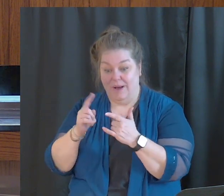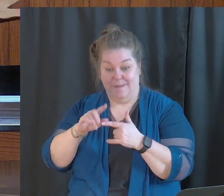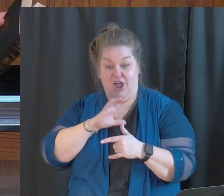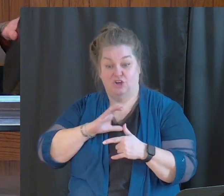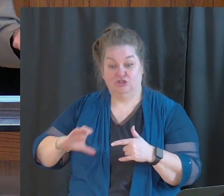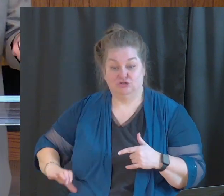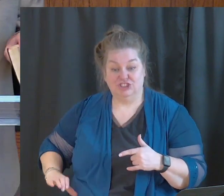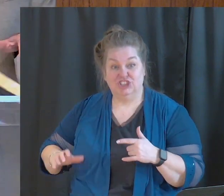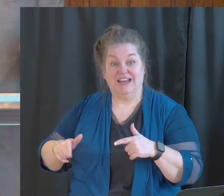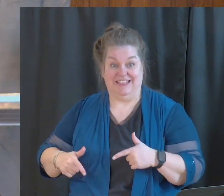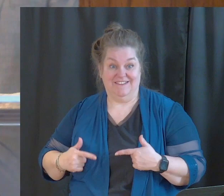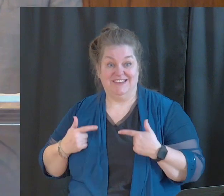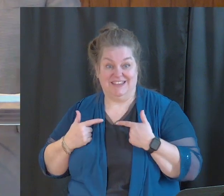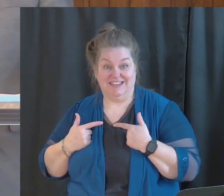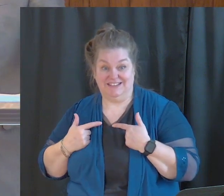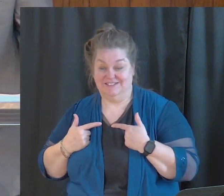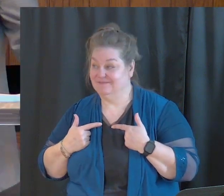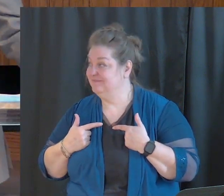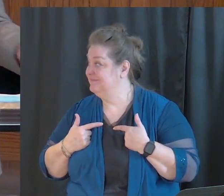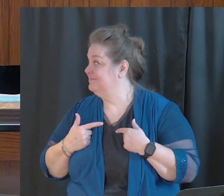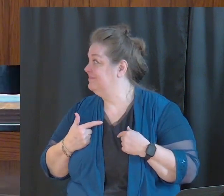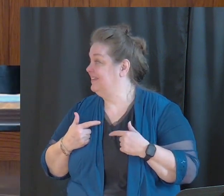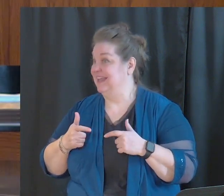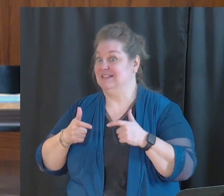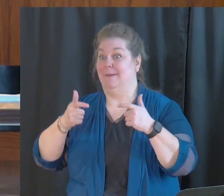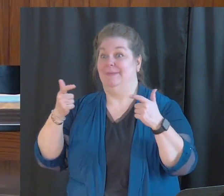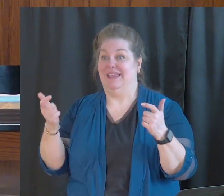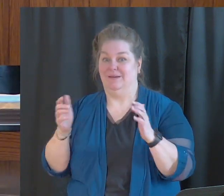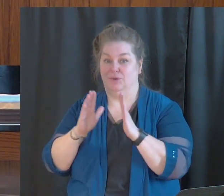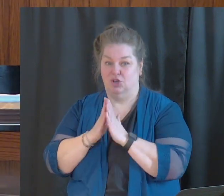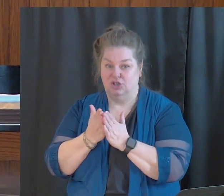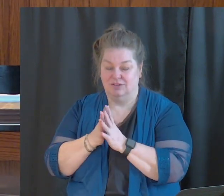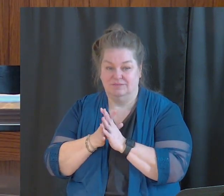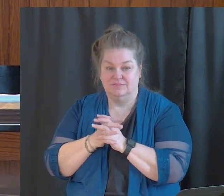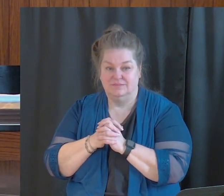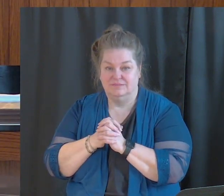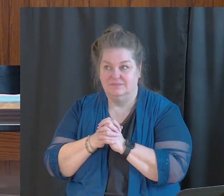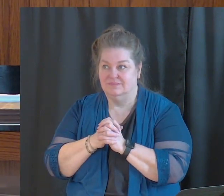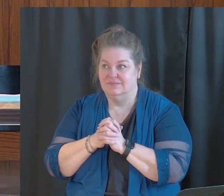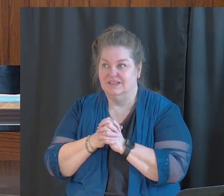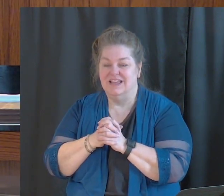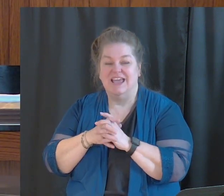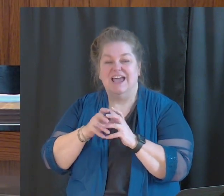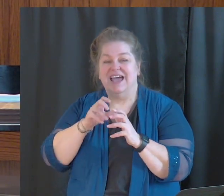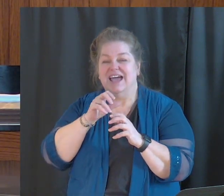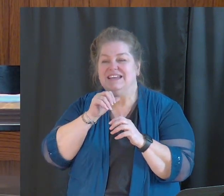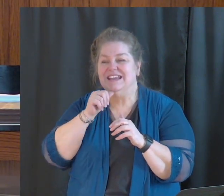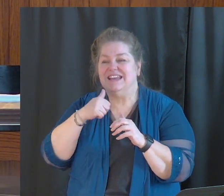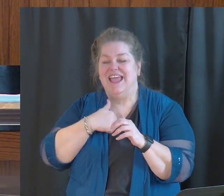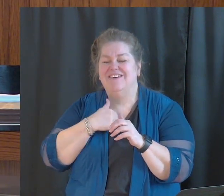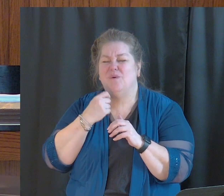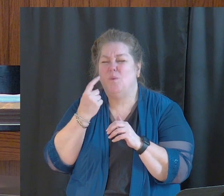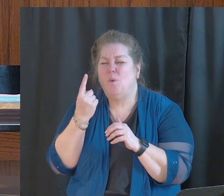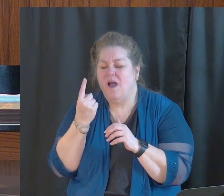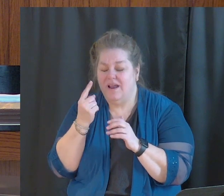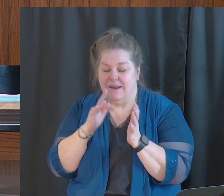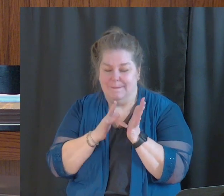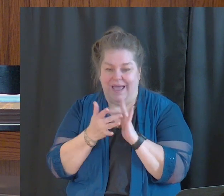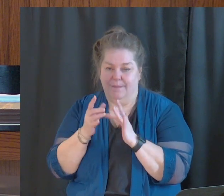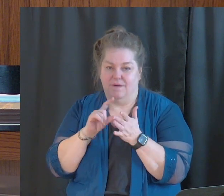once, a big book, and did not quote a single Bible text in it